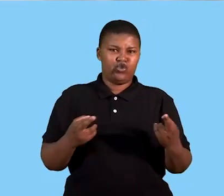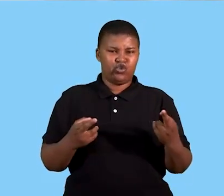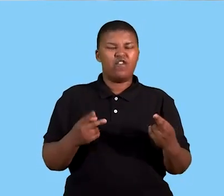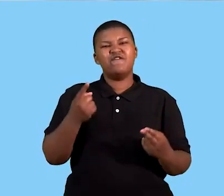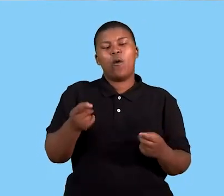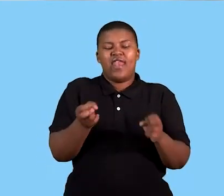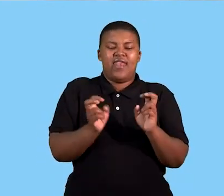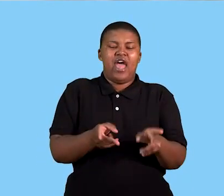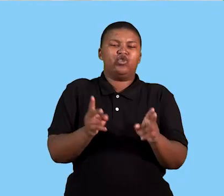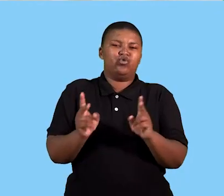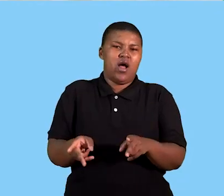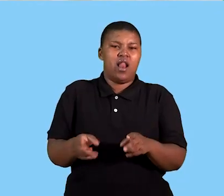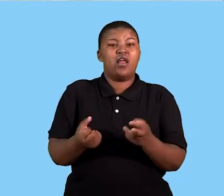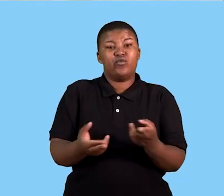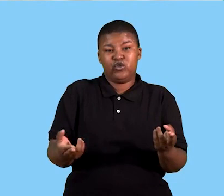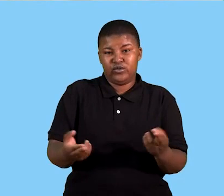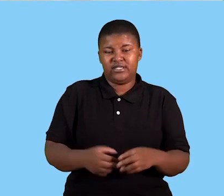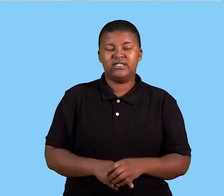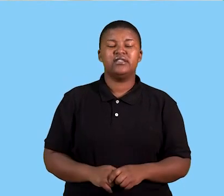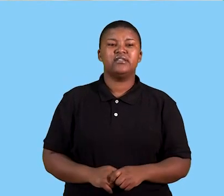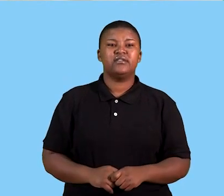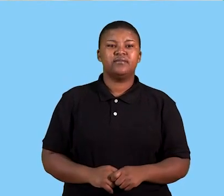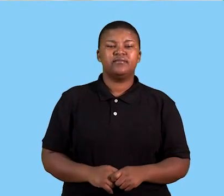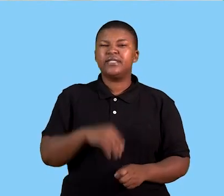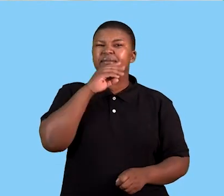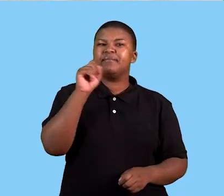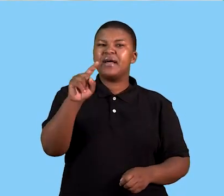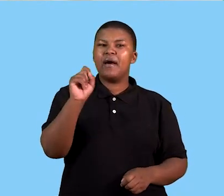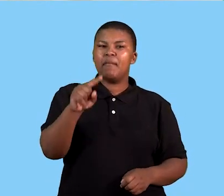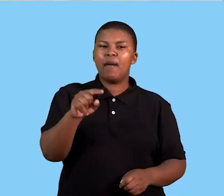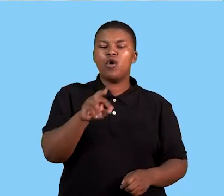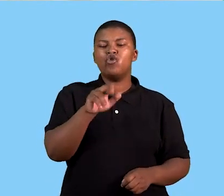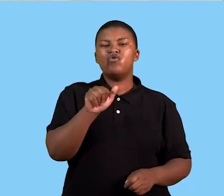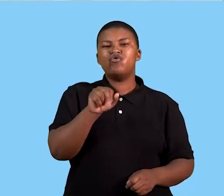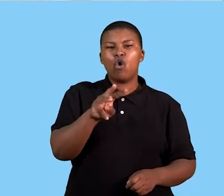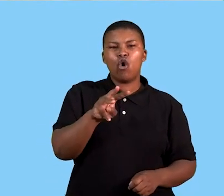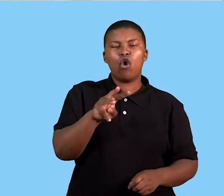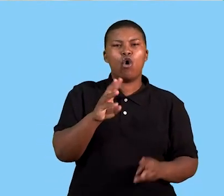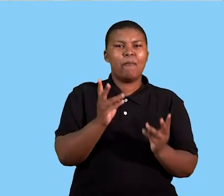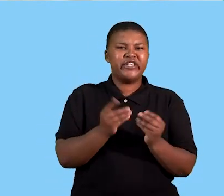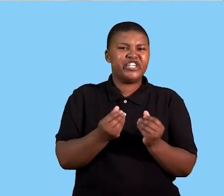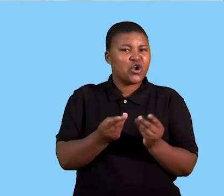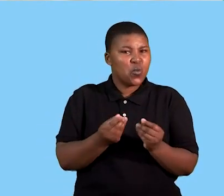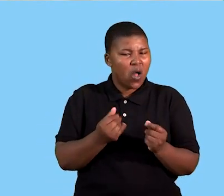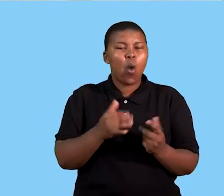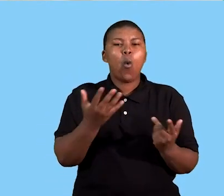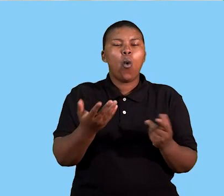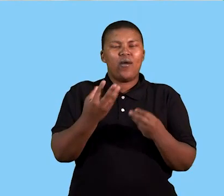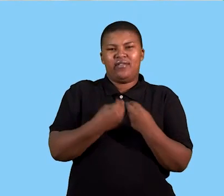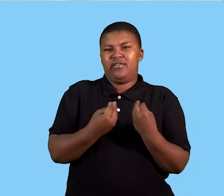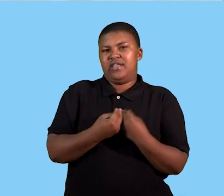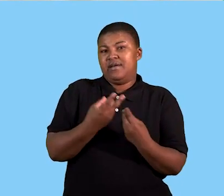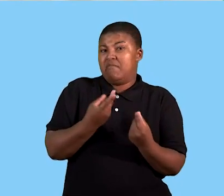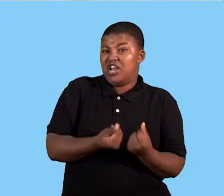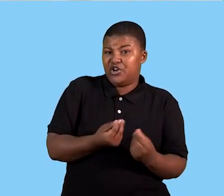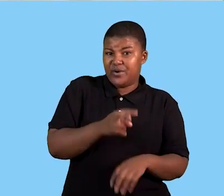also refer to natural resources. This is our raw materials or the materials